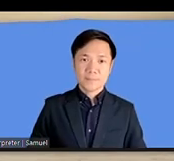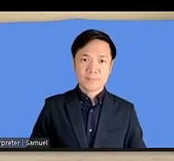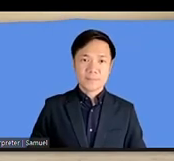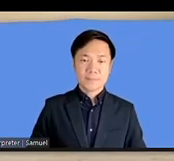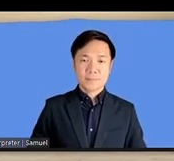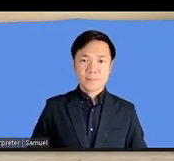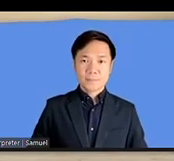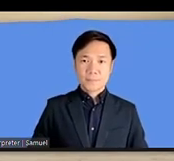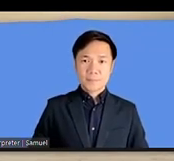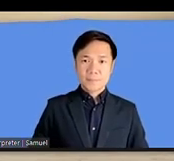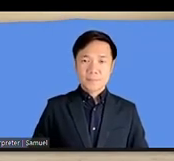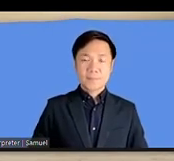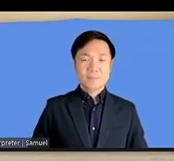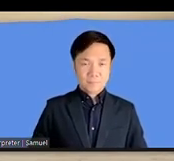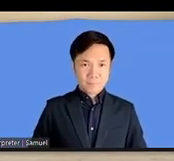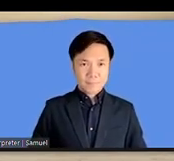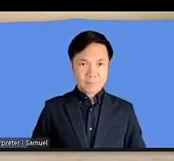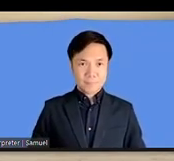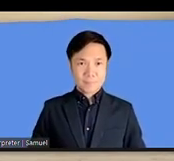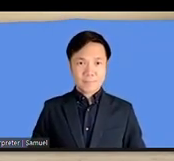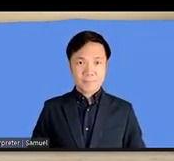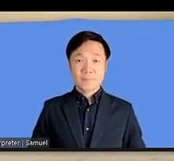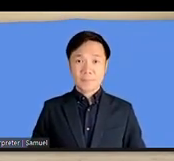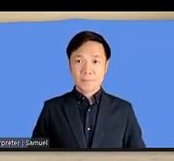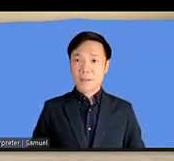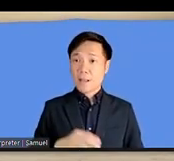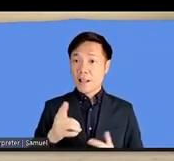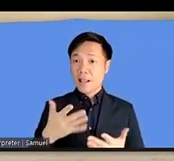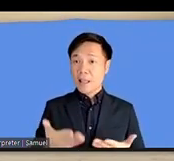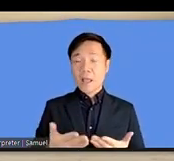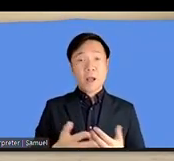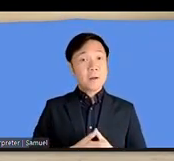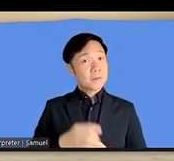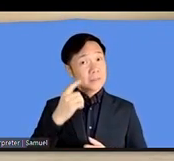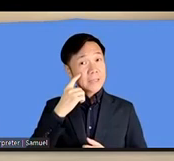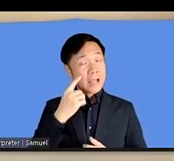thing uh and the issues of also is